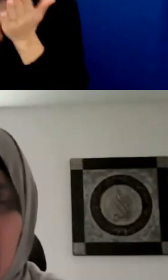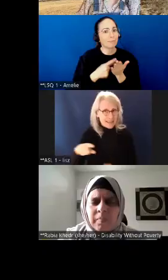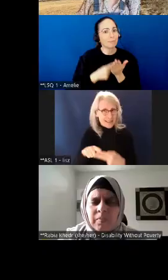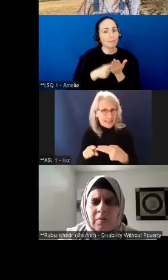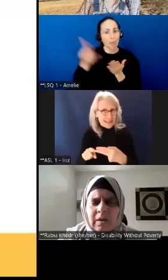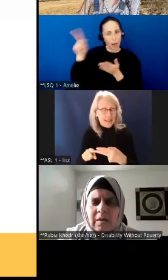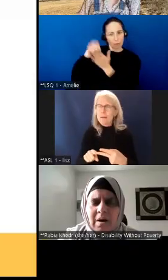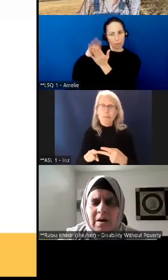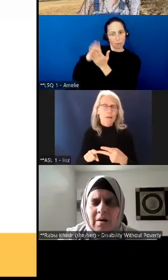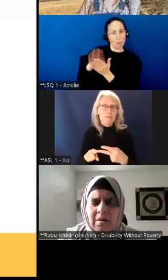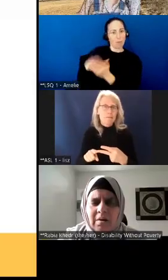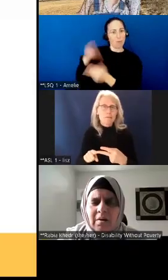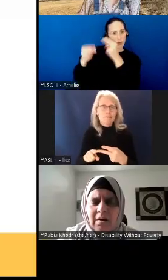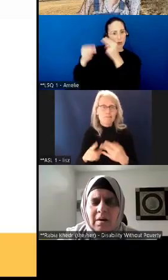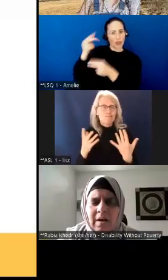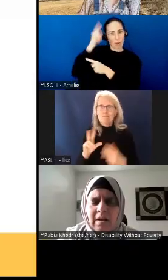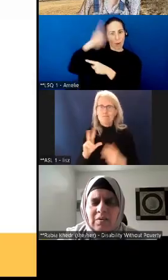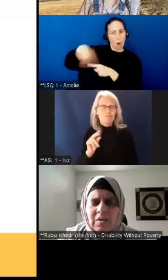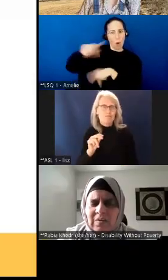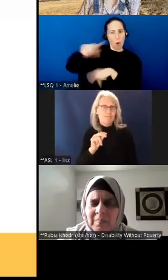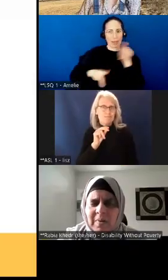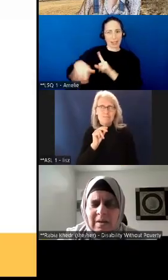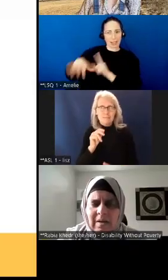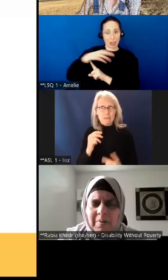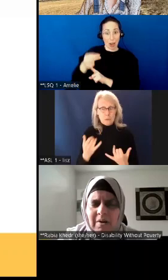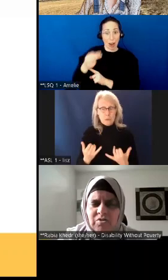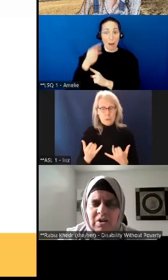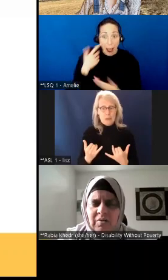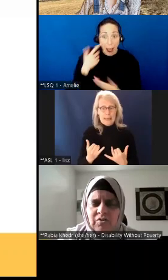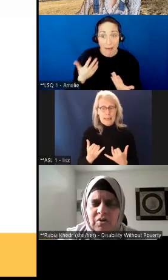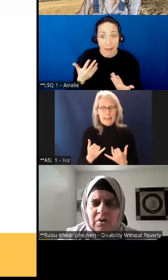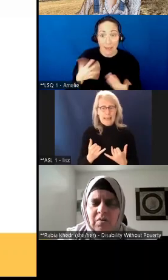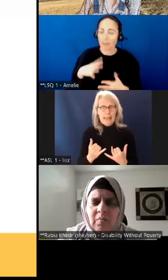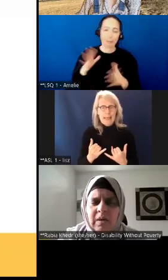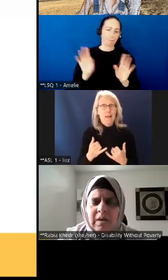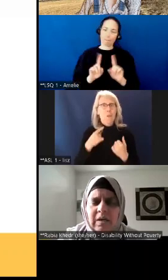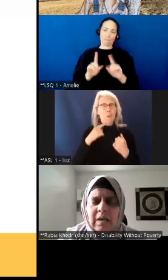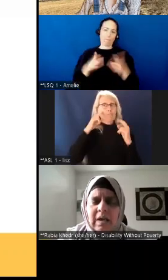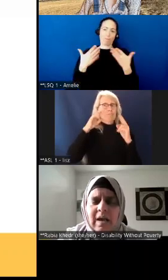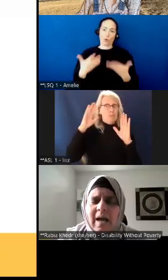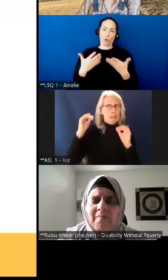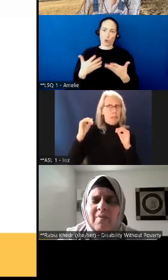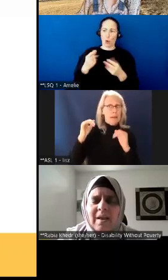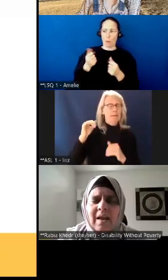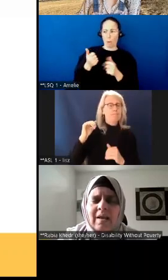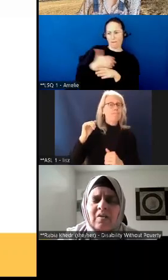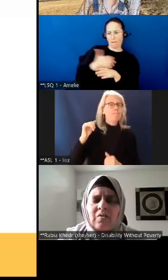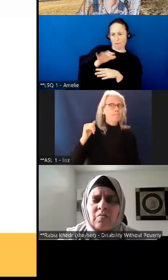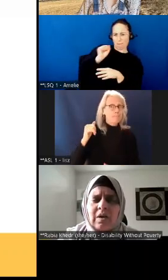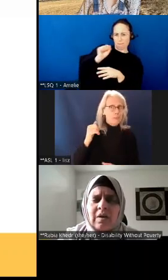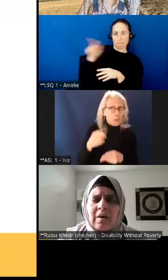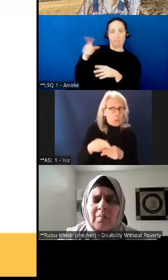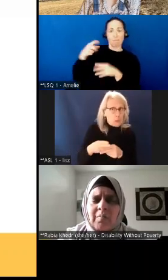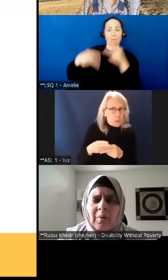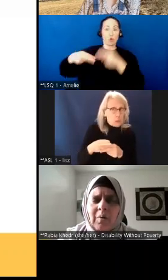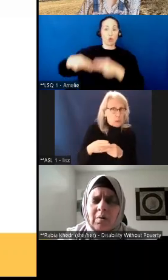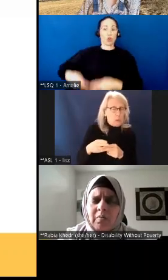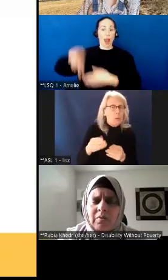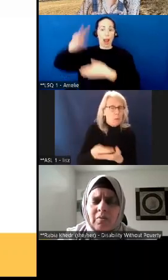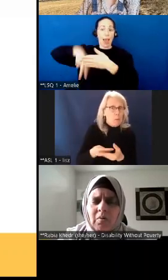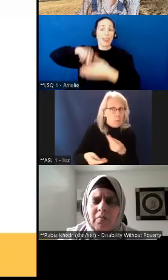today, we are anticipating a budget. We have an Angus Reid